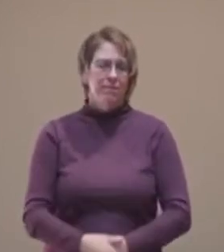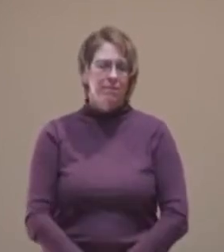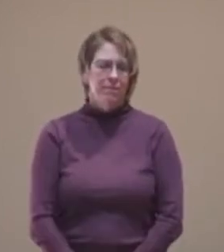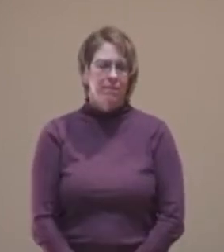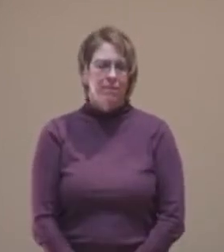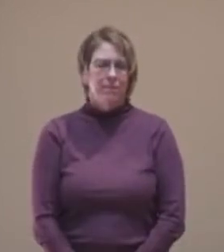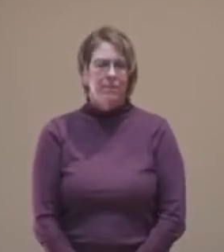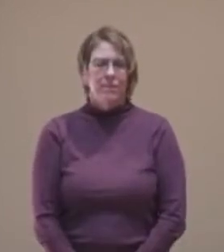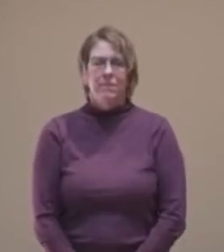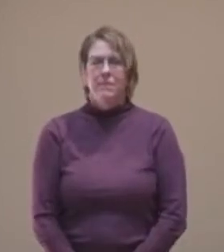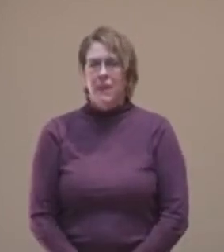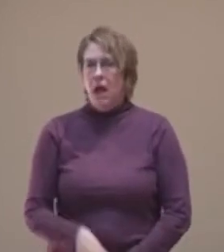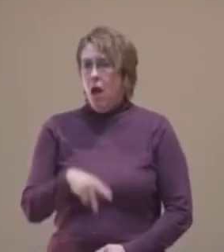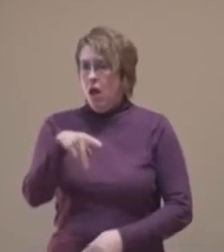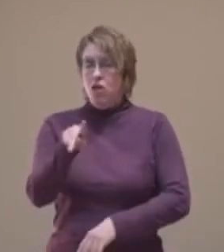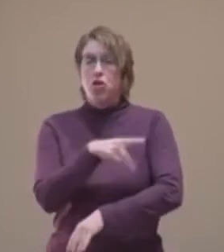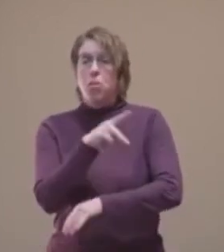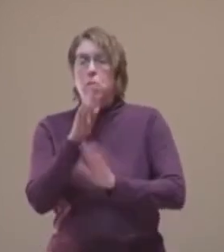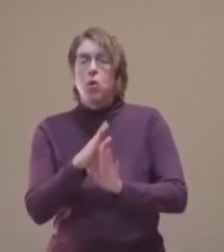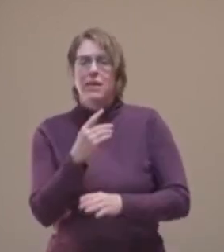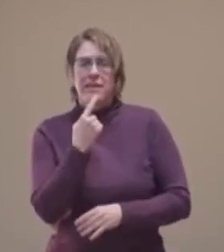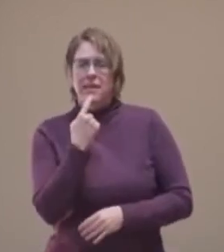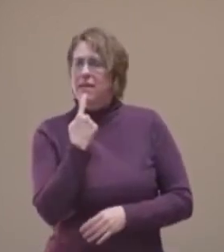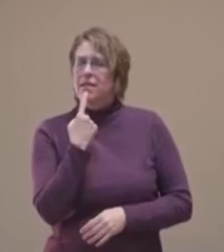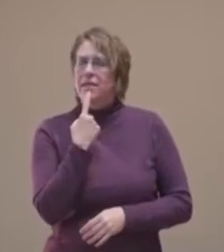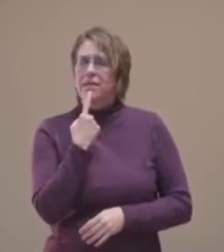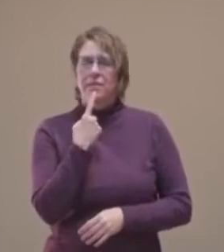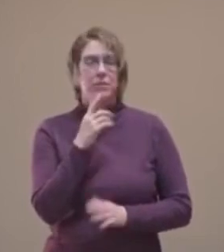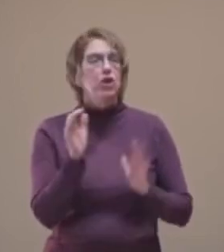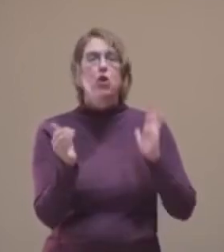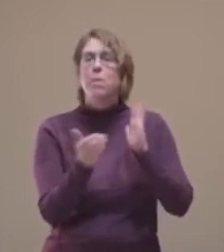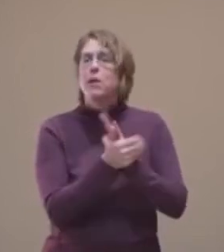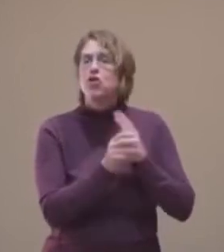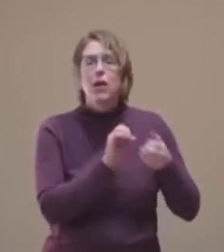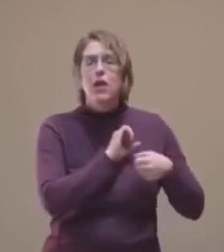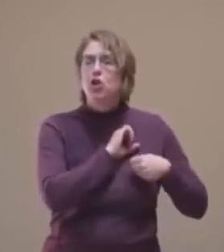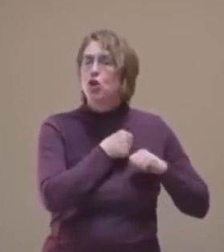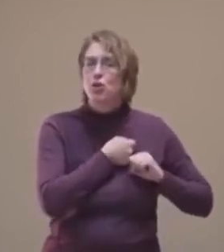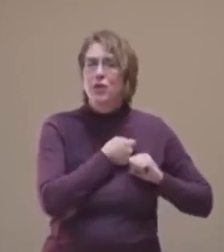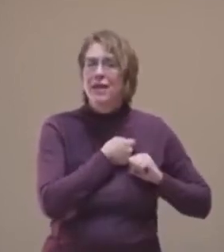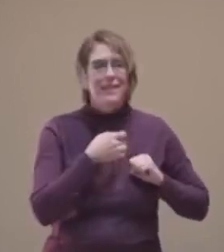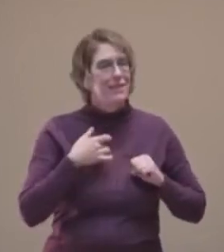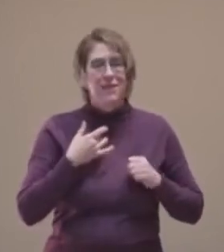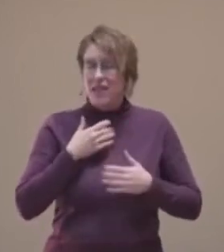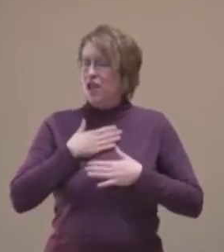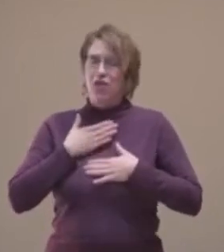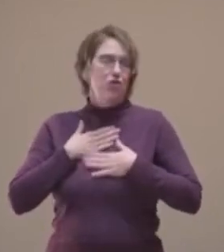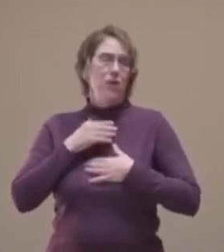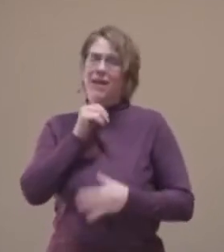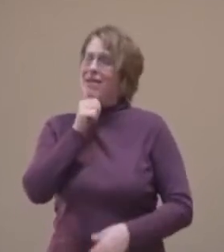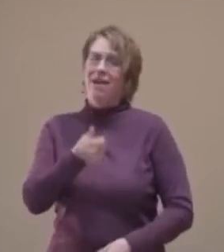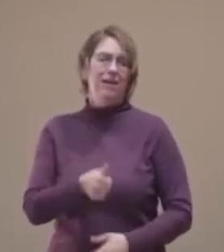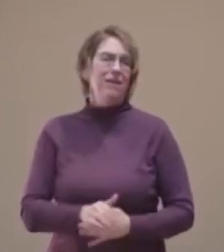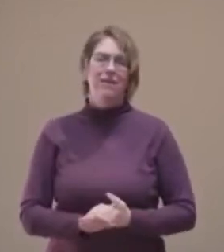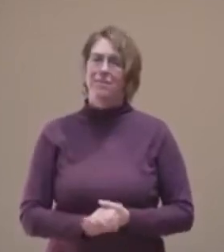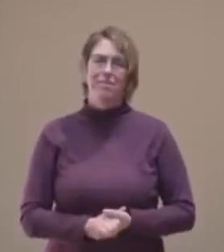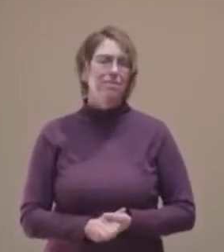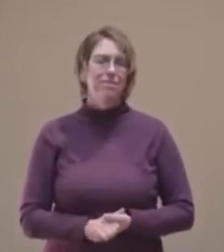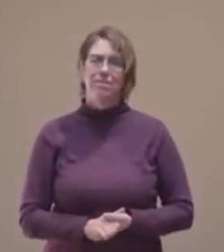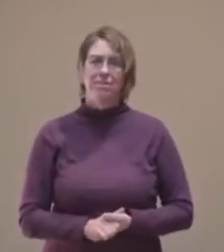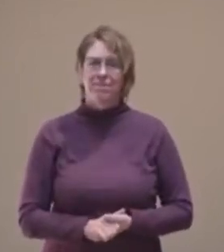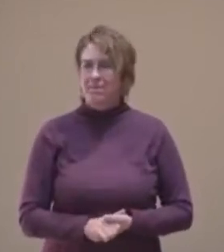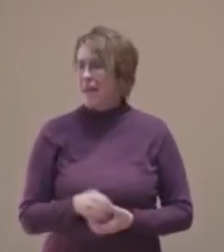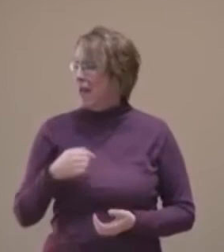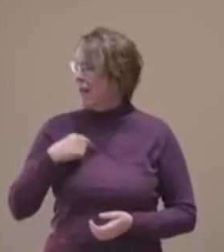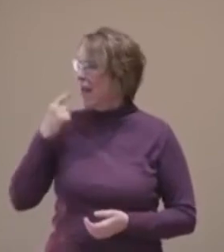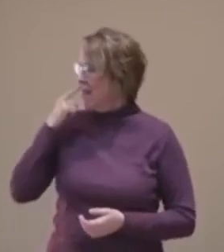Poet Maggie Smith writes, You are not betraying your grief by feeling joy. And I think that